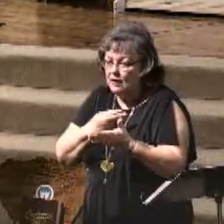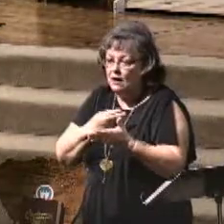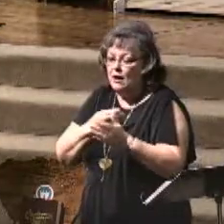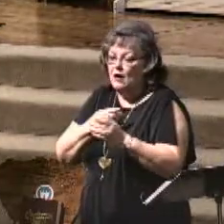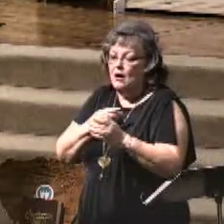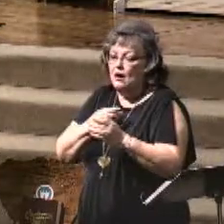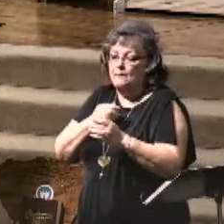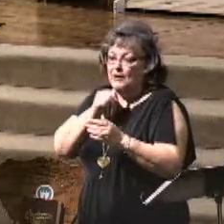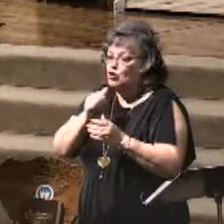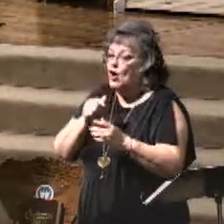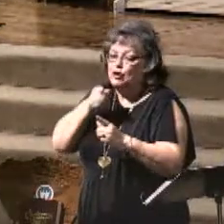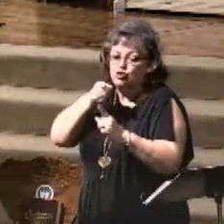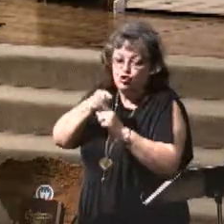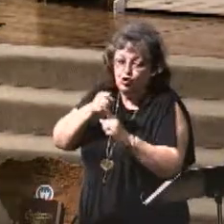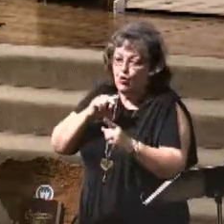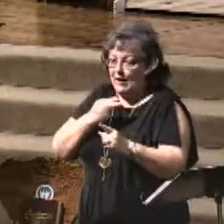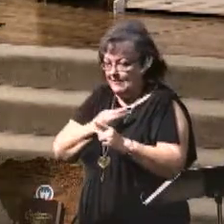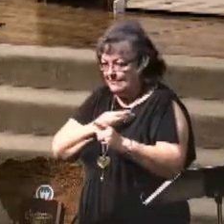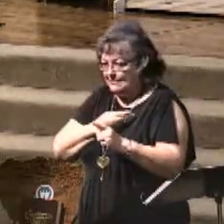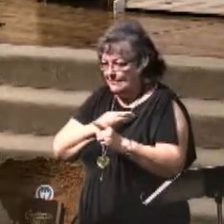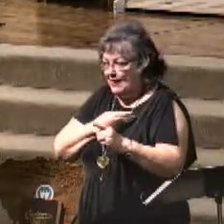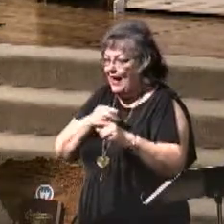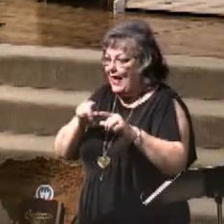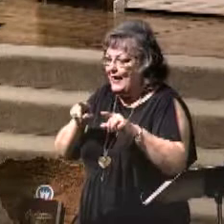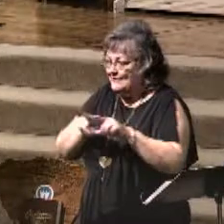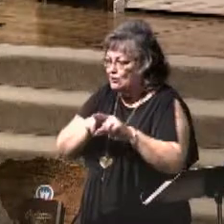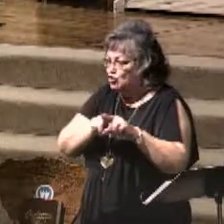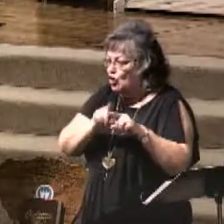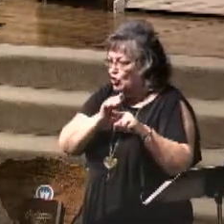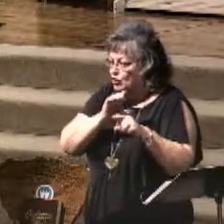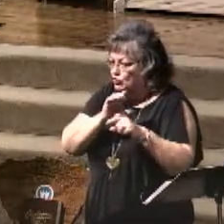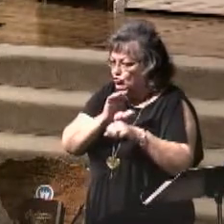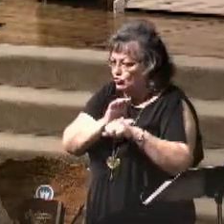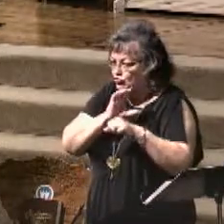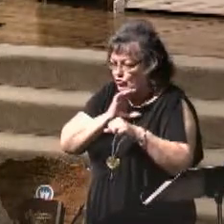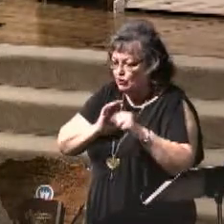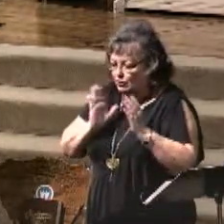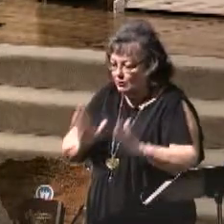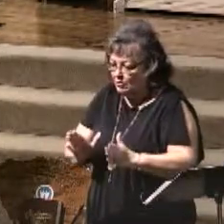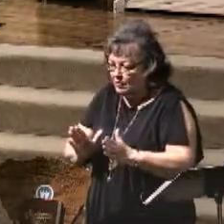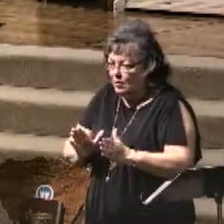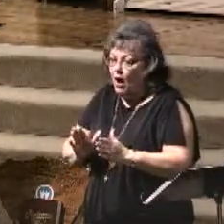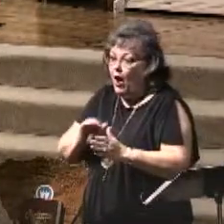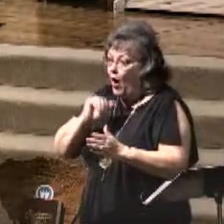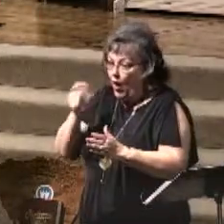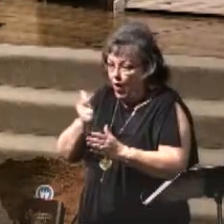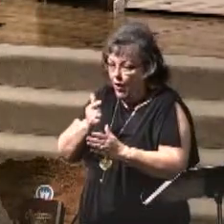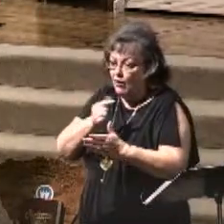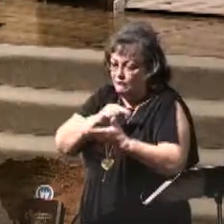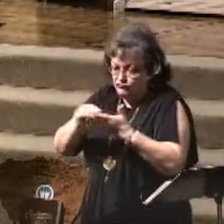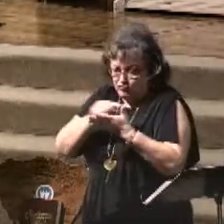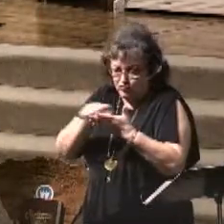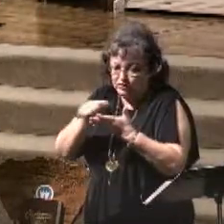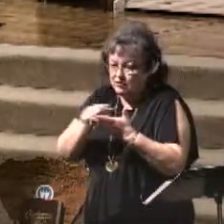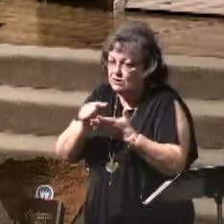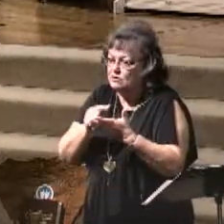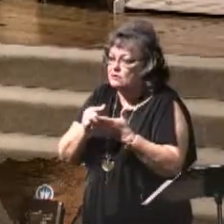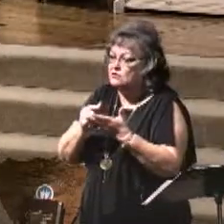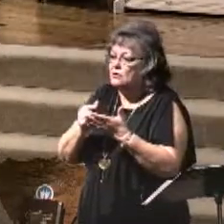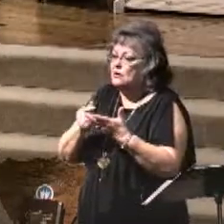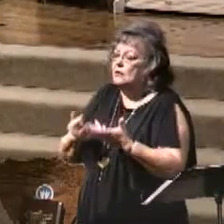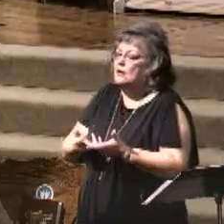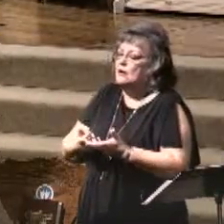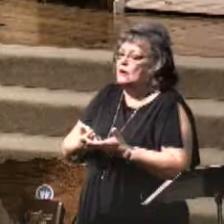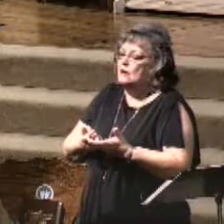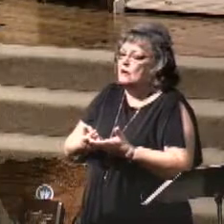to us, okay, as a church. And all Scripture is given by inspiration of God and is profitable for doctrine, reproof,